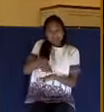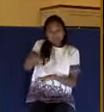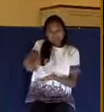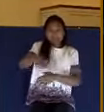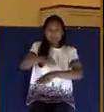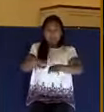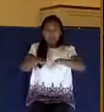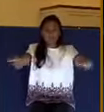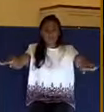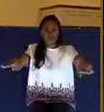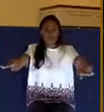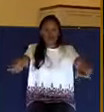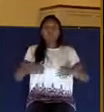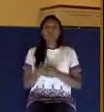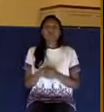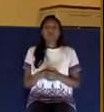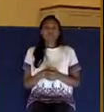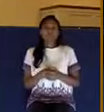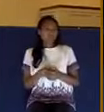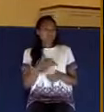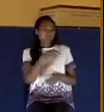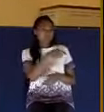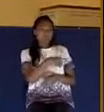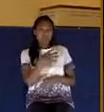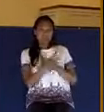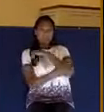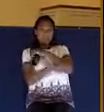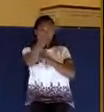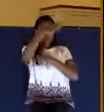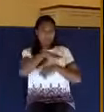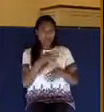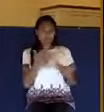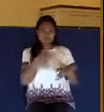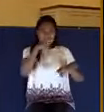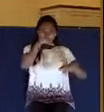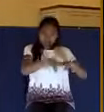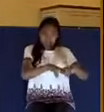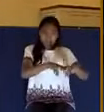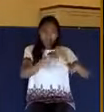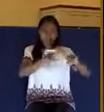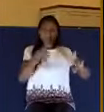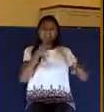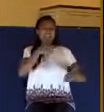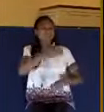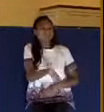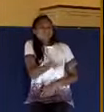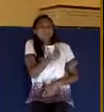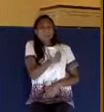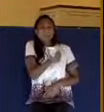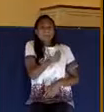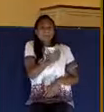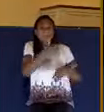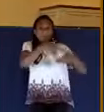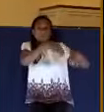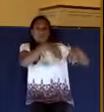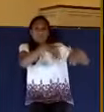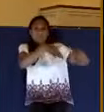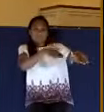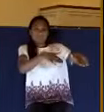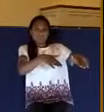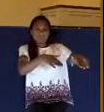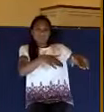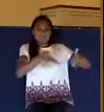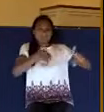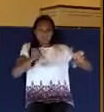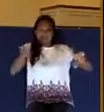seated, but he's asked to get up and move. Get out of the way for this rich person who's more important.